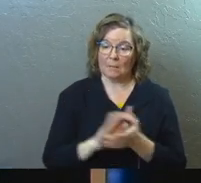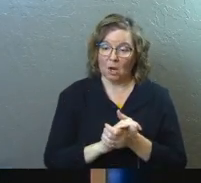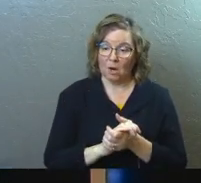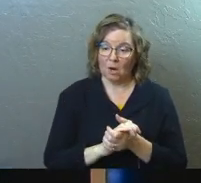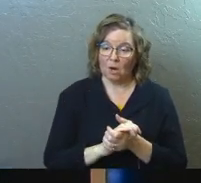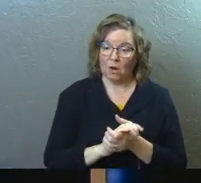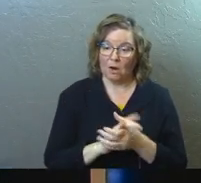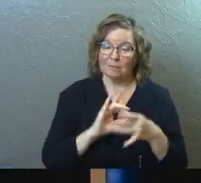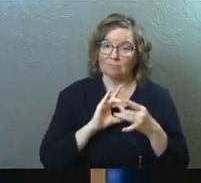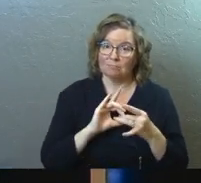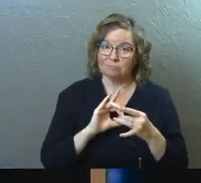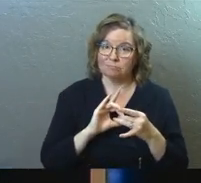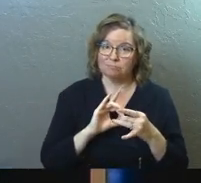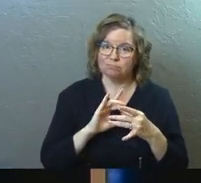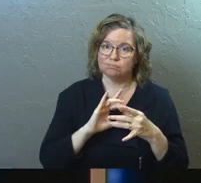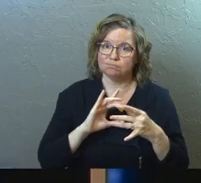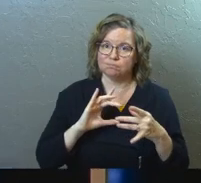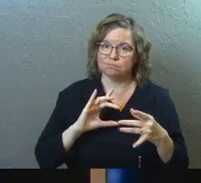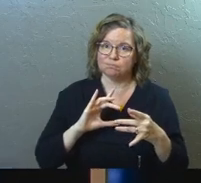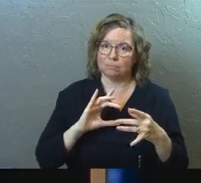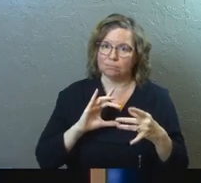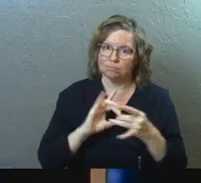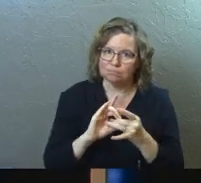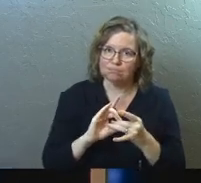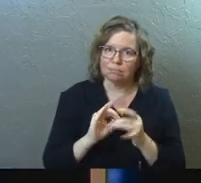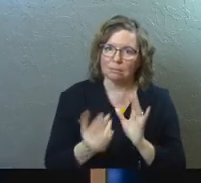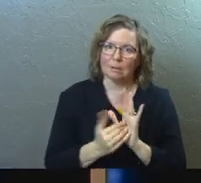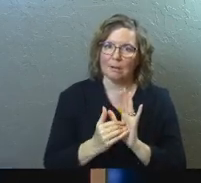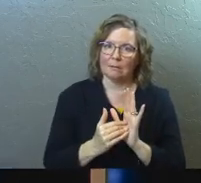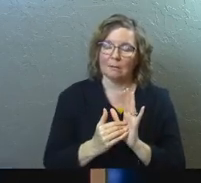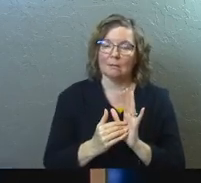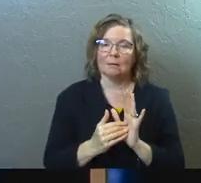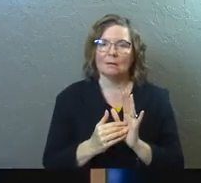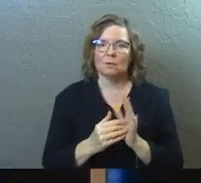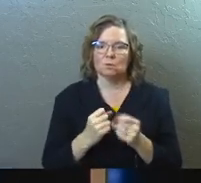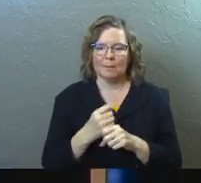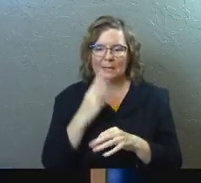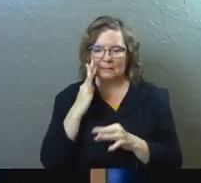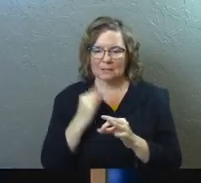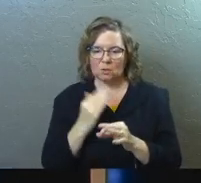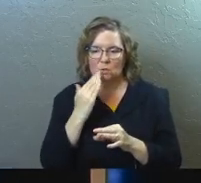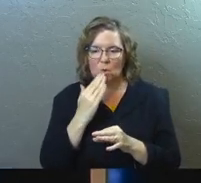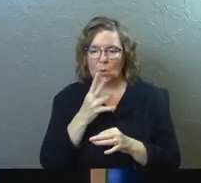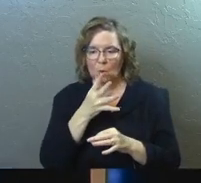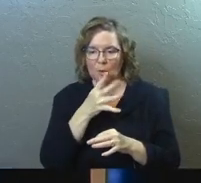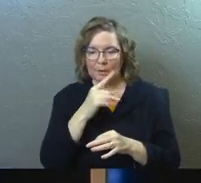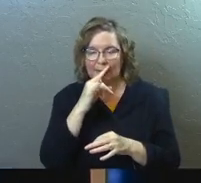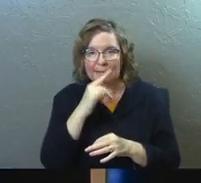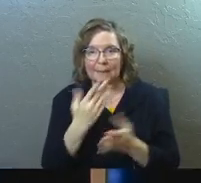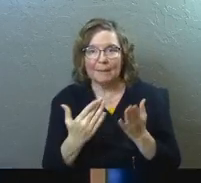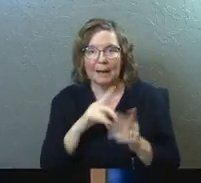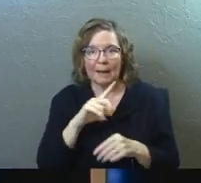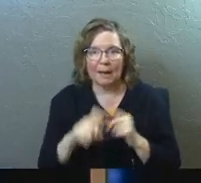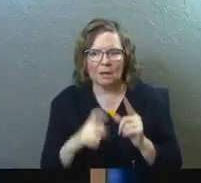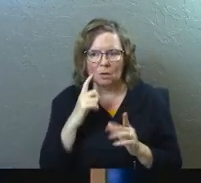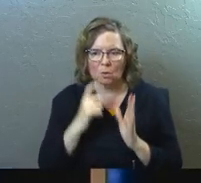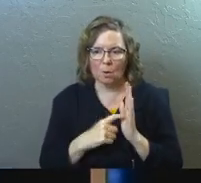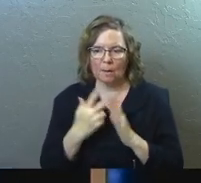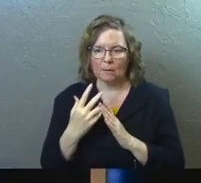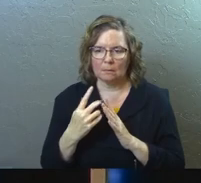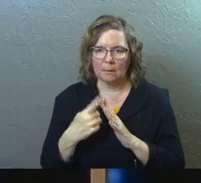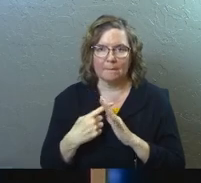And here's the thing. To make a decision like that and know the grandkids might ask about it. They might notice you missing and that that might